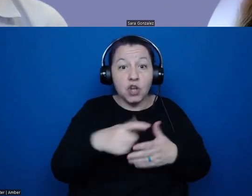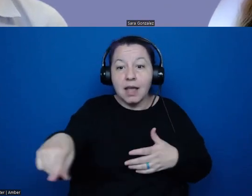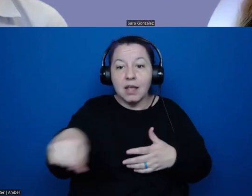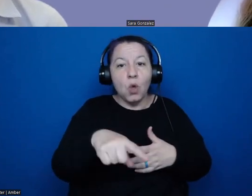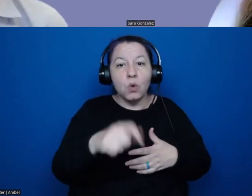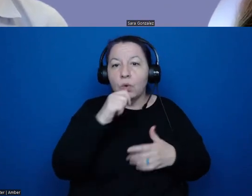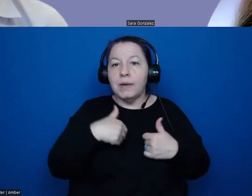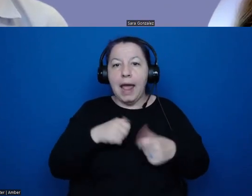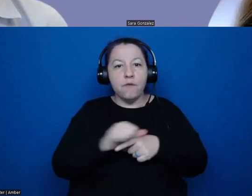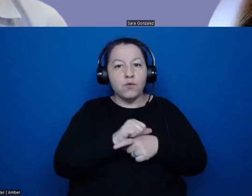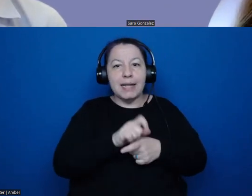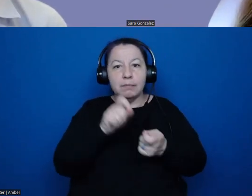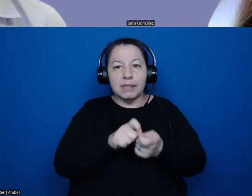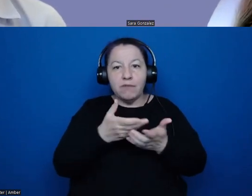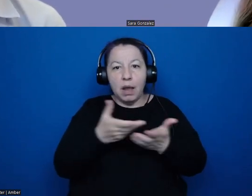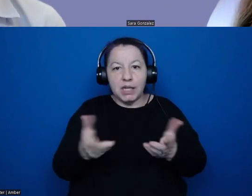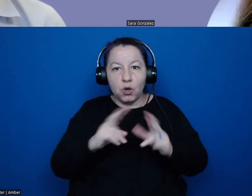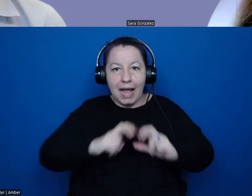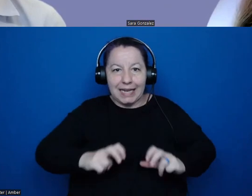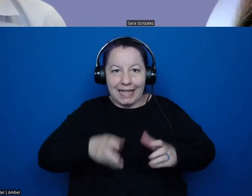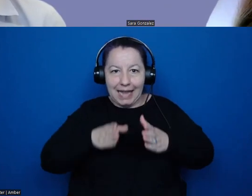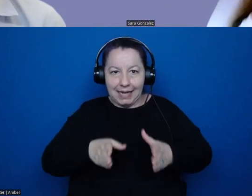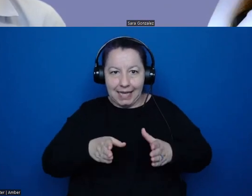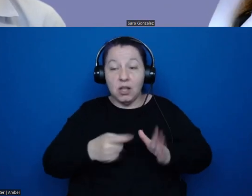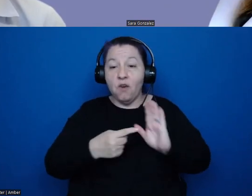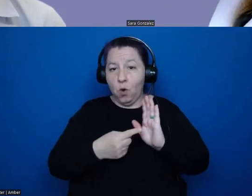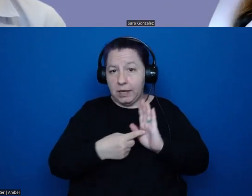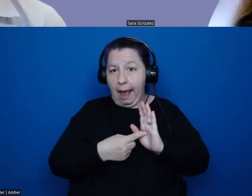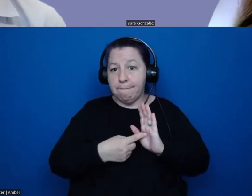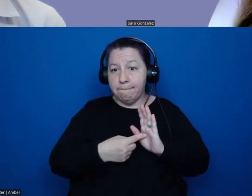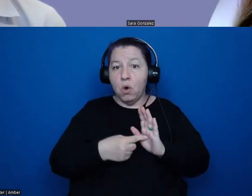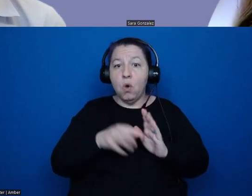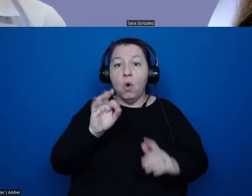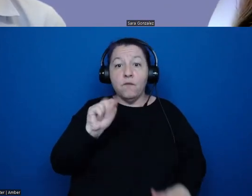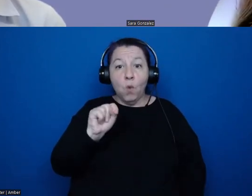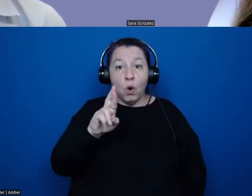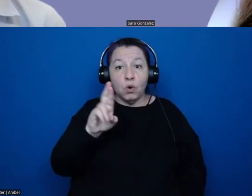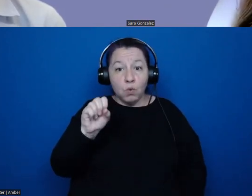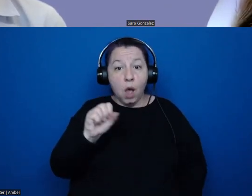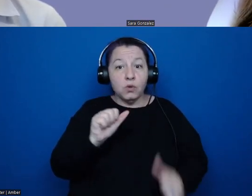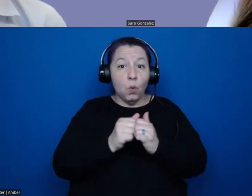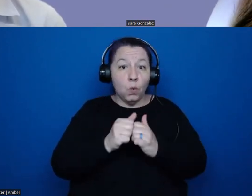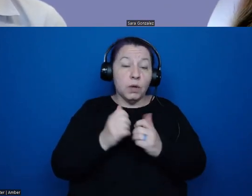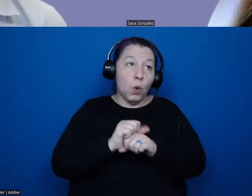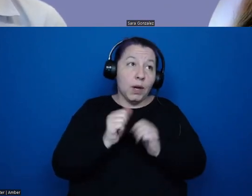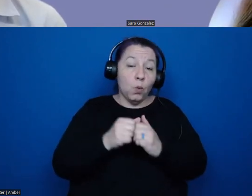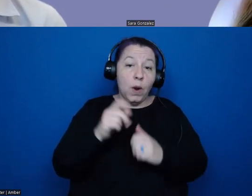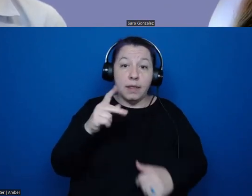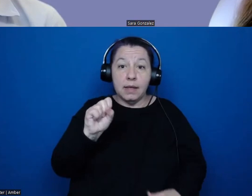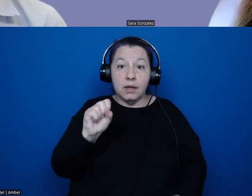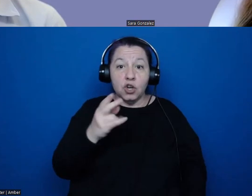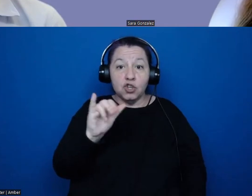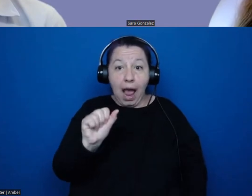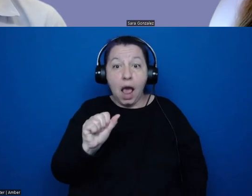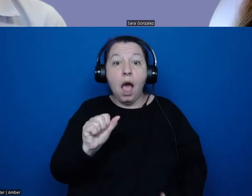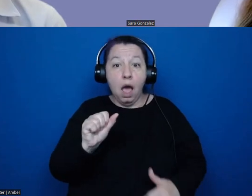specific material analysis techniques. So, for example, at Fort Ross and working with Kashia Belongings, we did a range of lithic